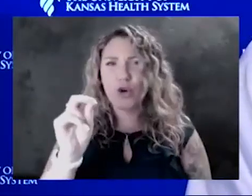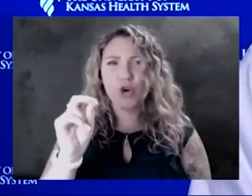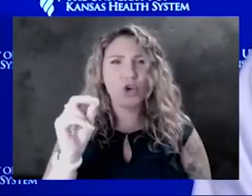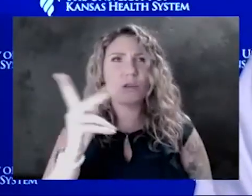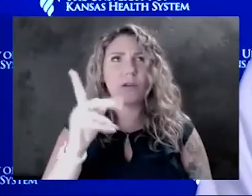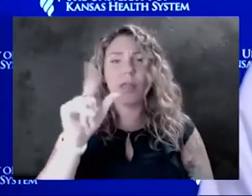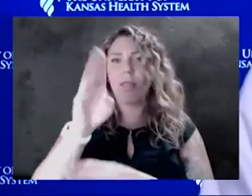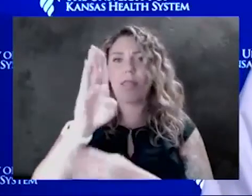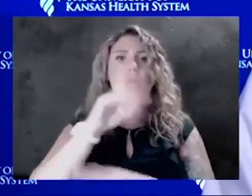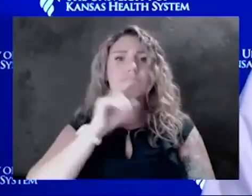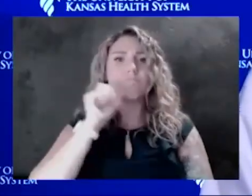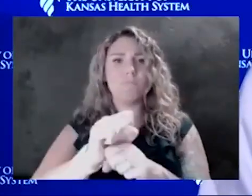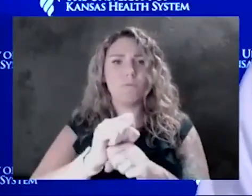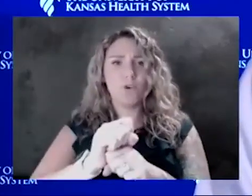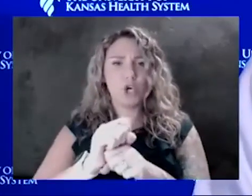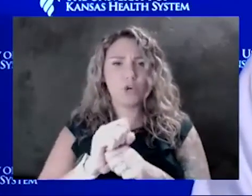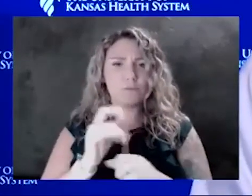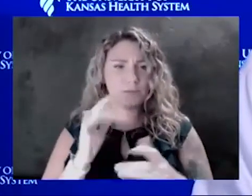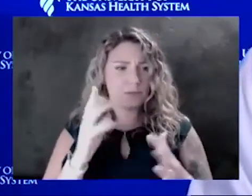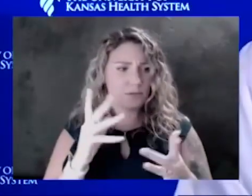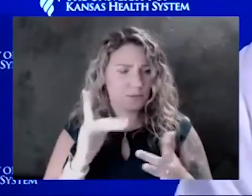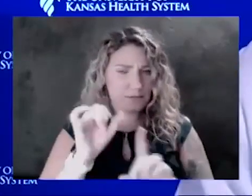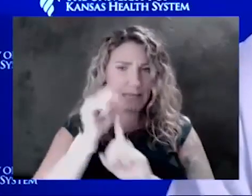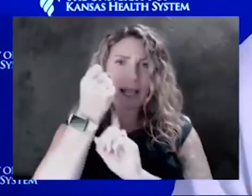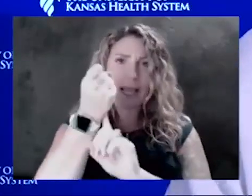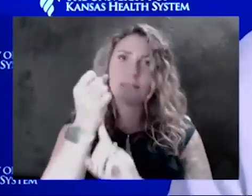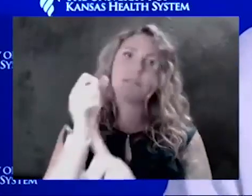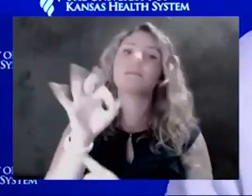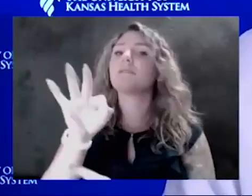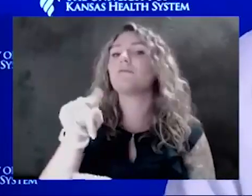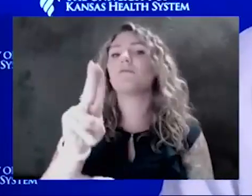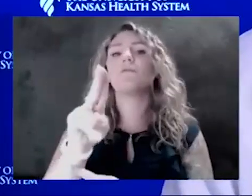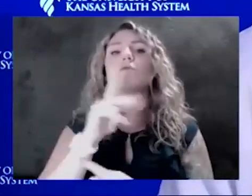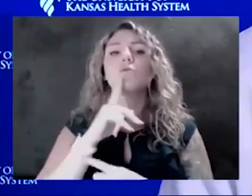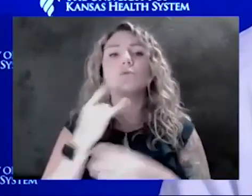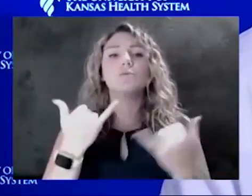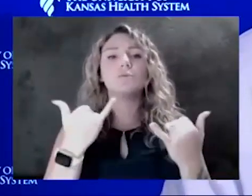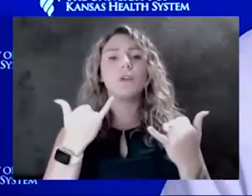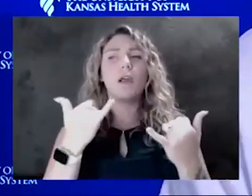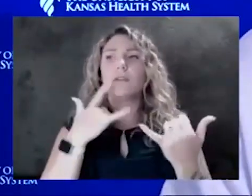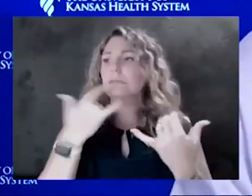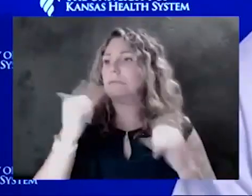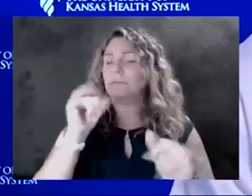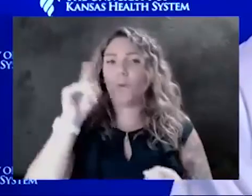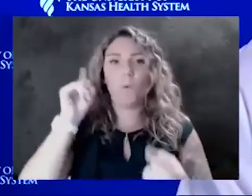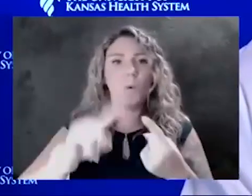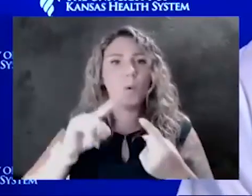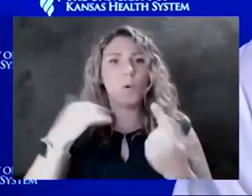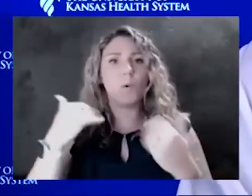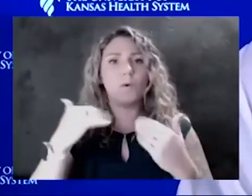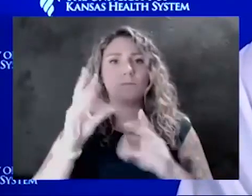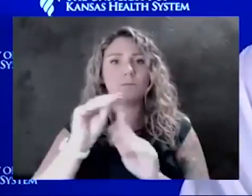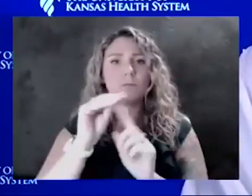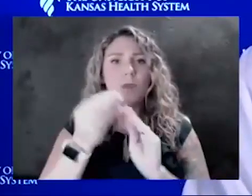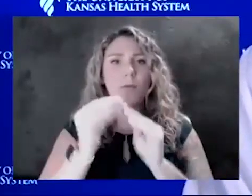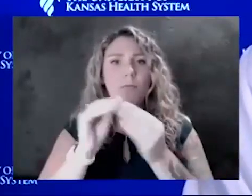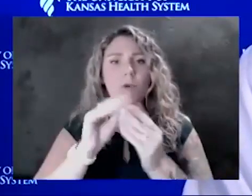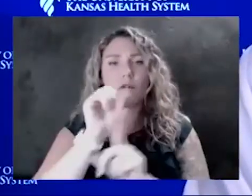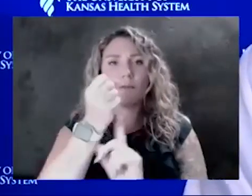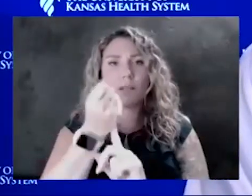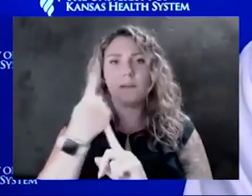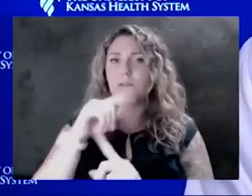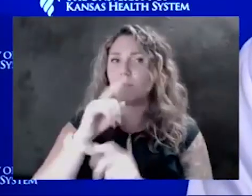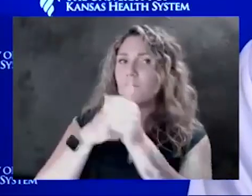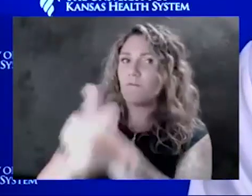cases of influenza. So right now, they still have very low number of cases, and we typically follow what the Southern Hemisphere